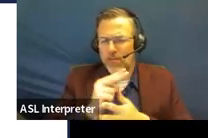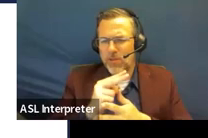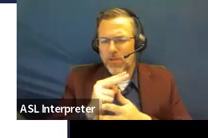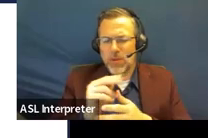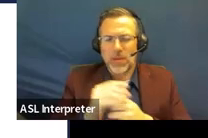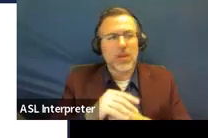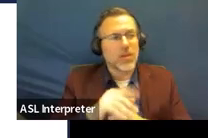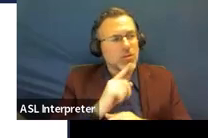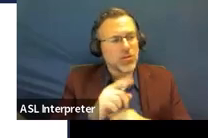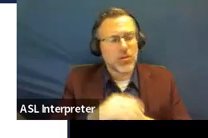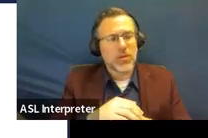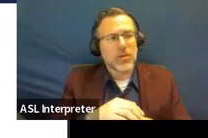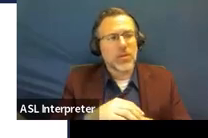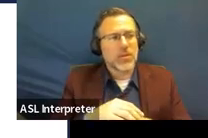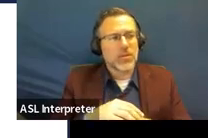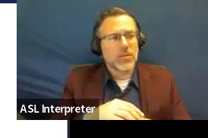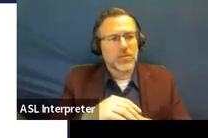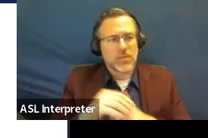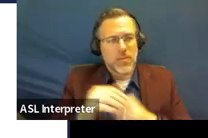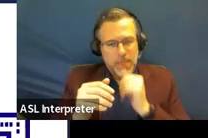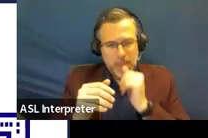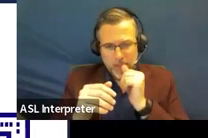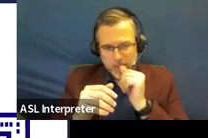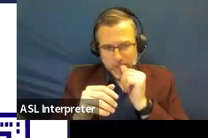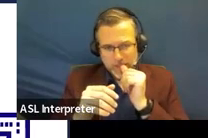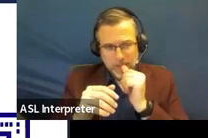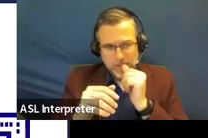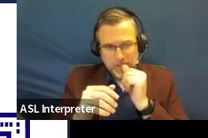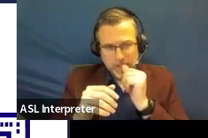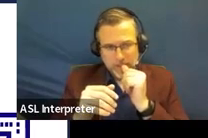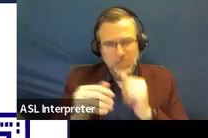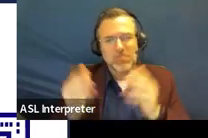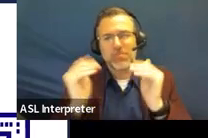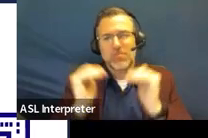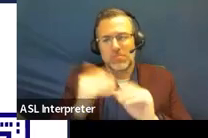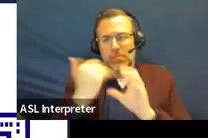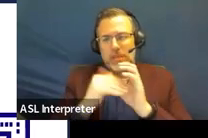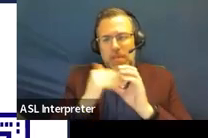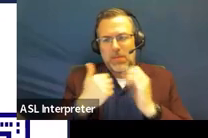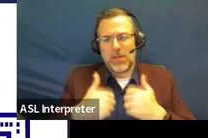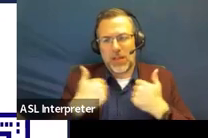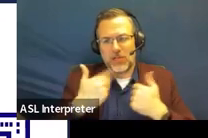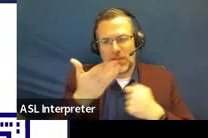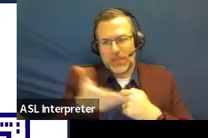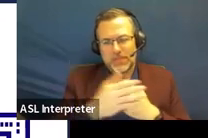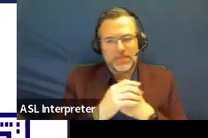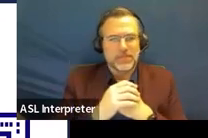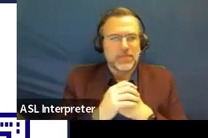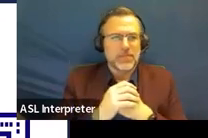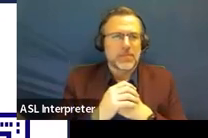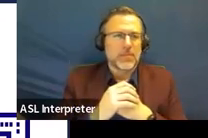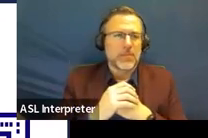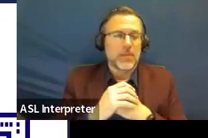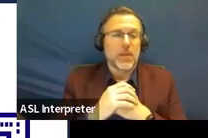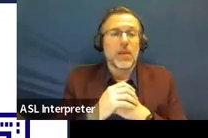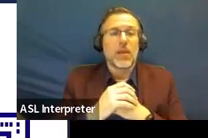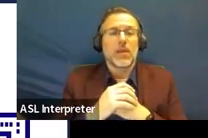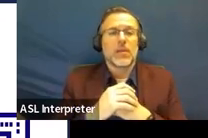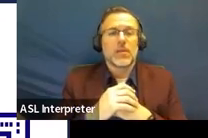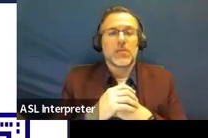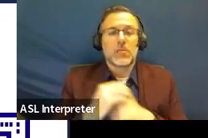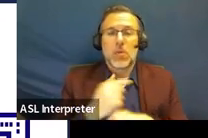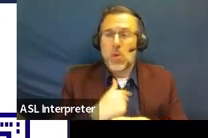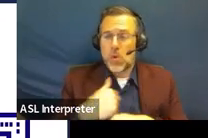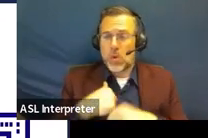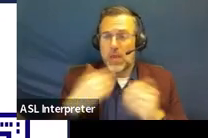so yeah, let me get to our, I the next one has our email addresses. There it is. Um, so something we're offering